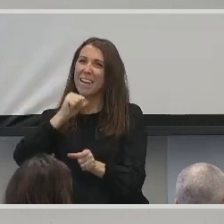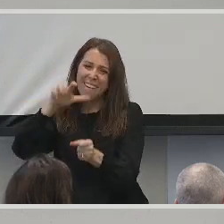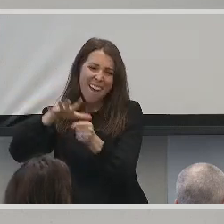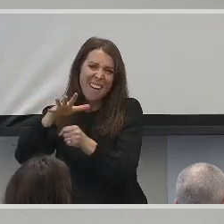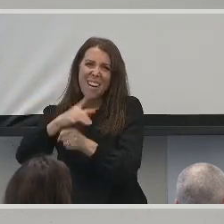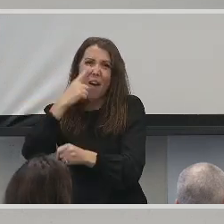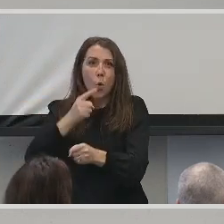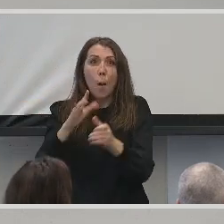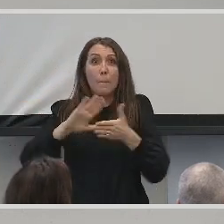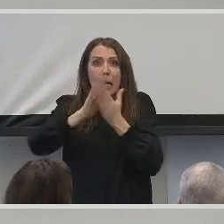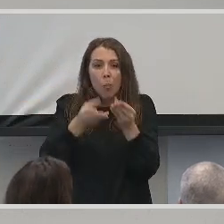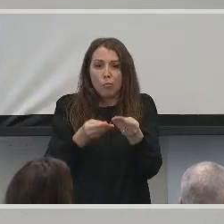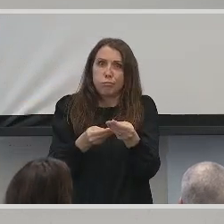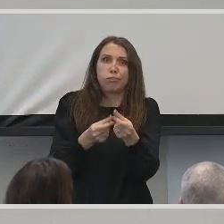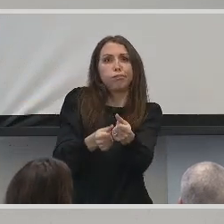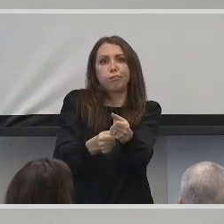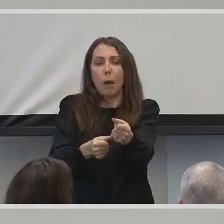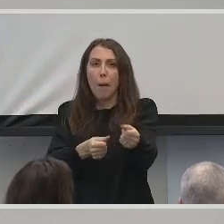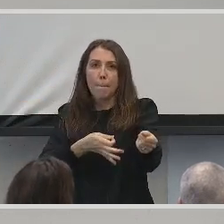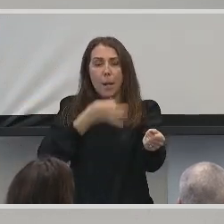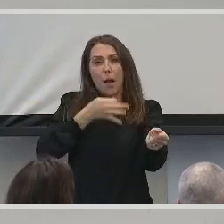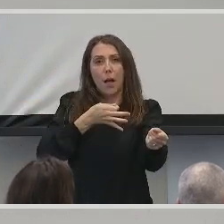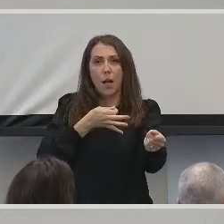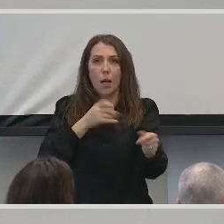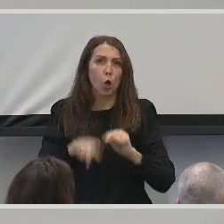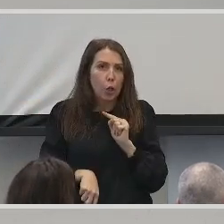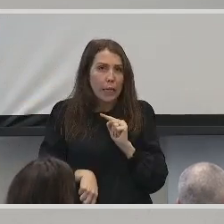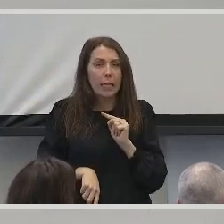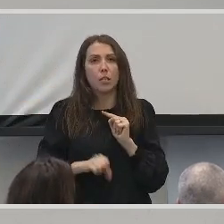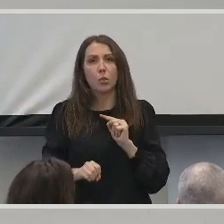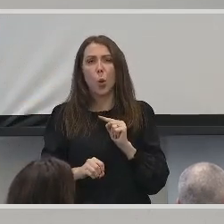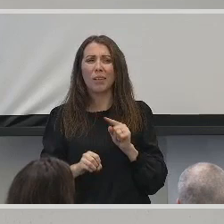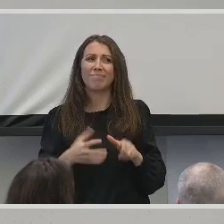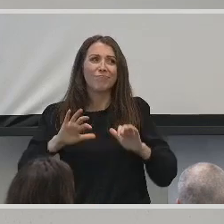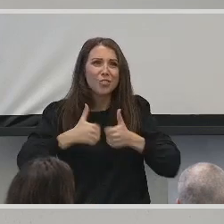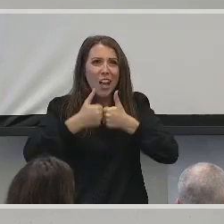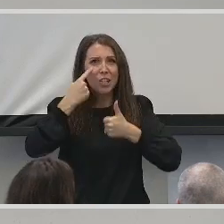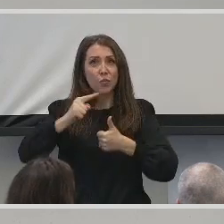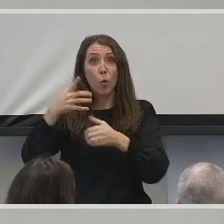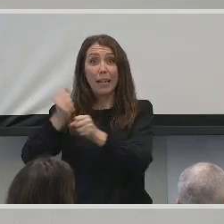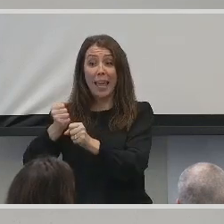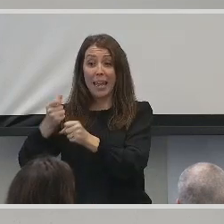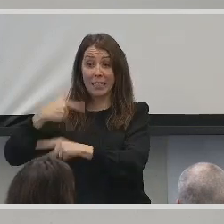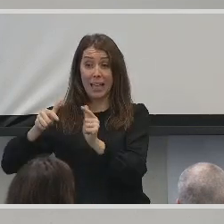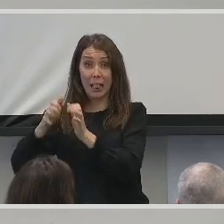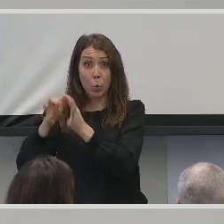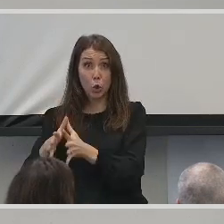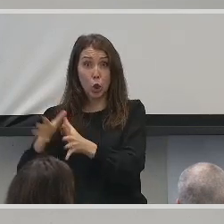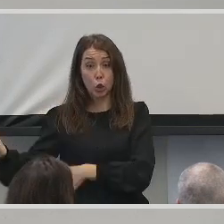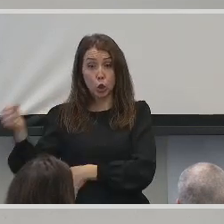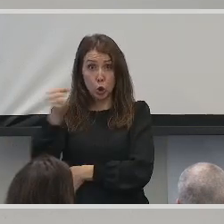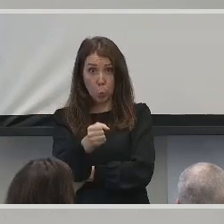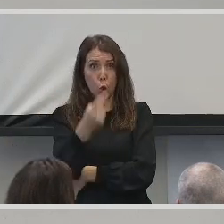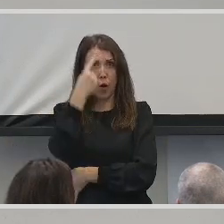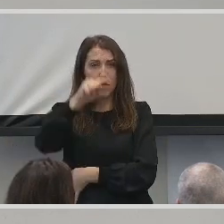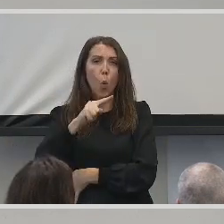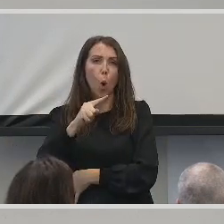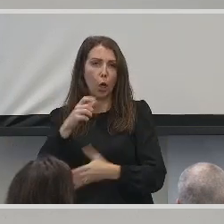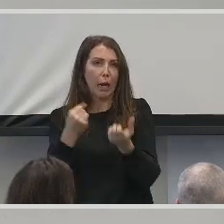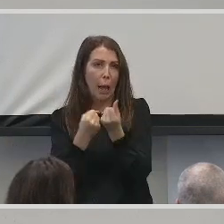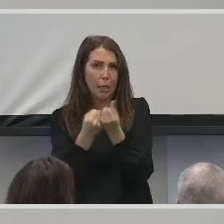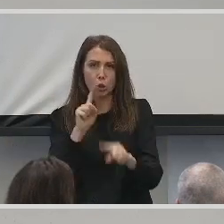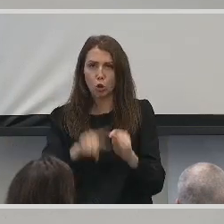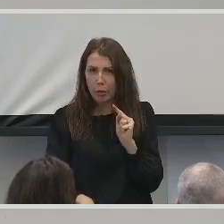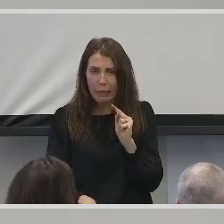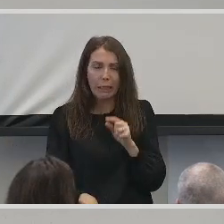fluency. This made it challenging to receive sign language interpreters as an accommodation. Captioning services